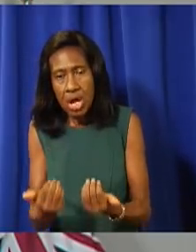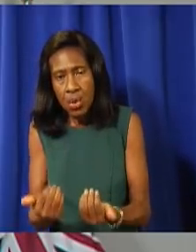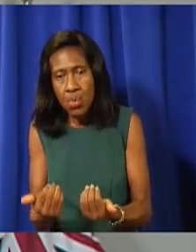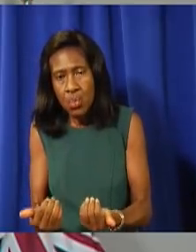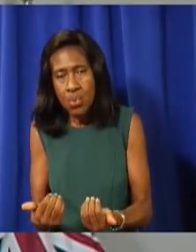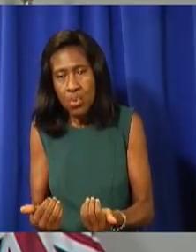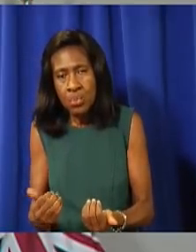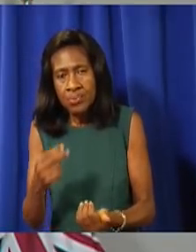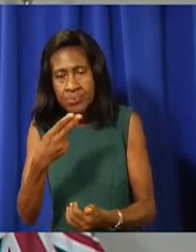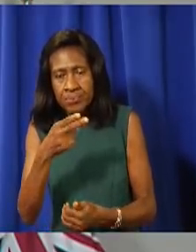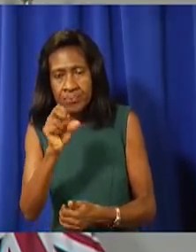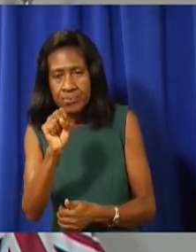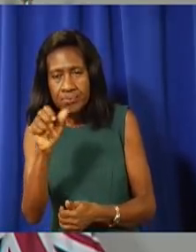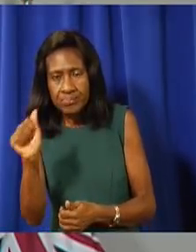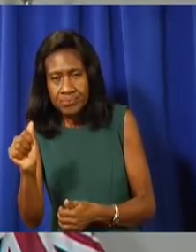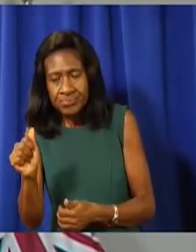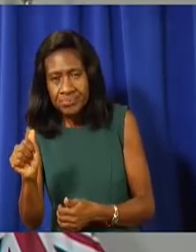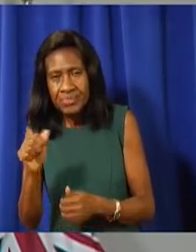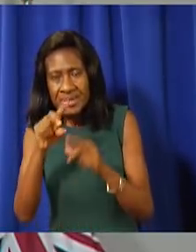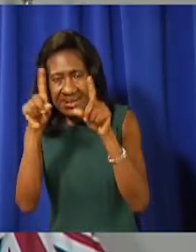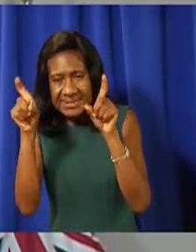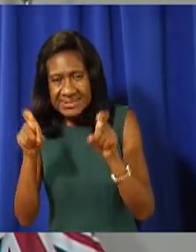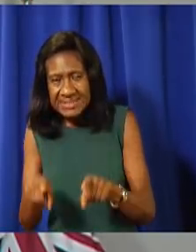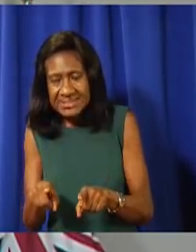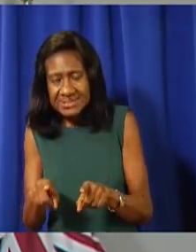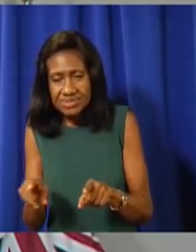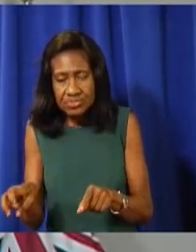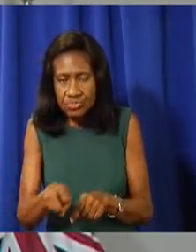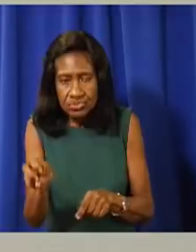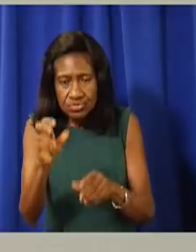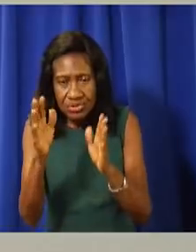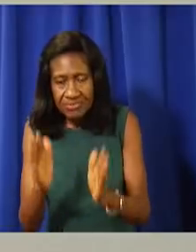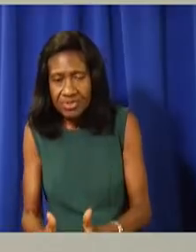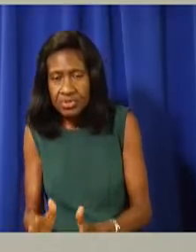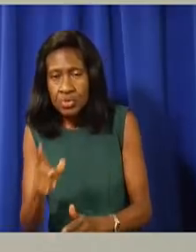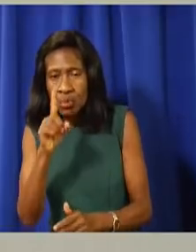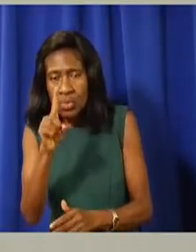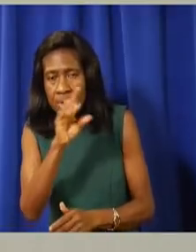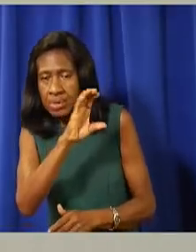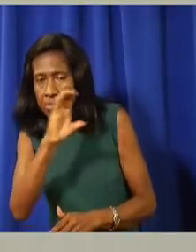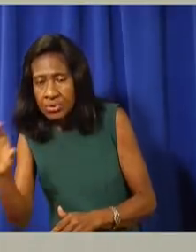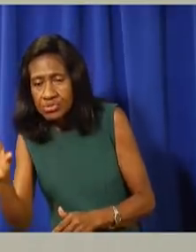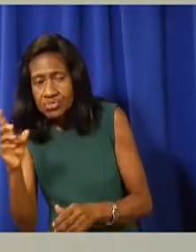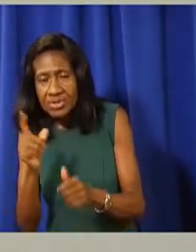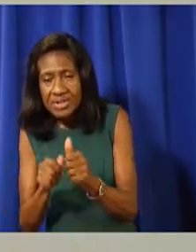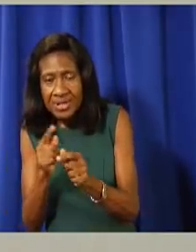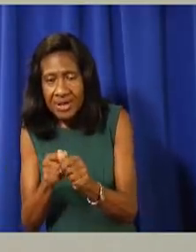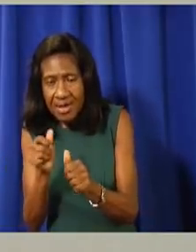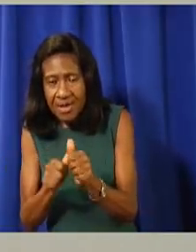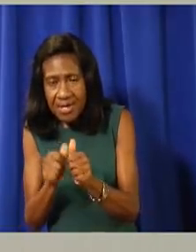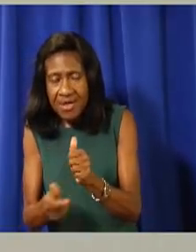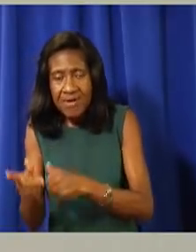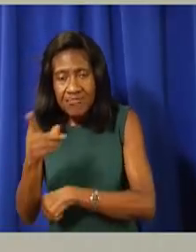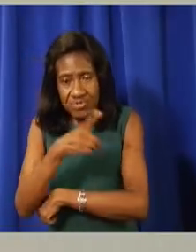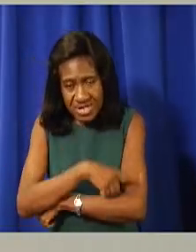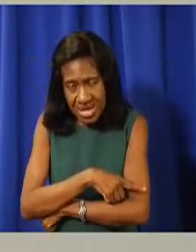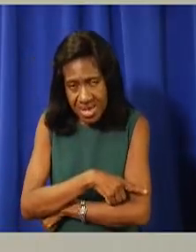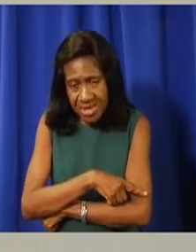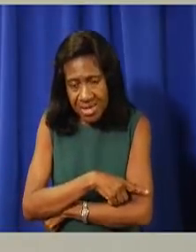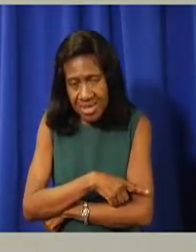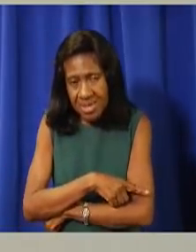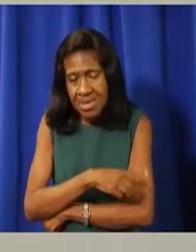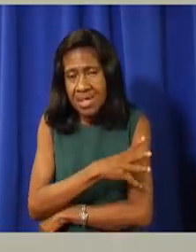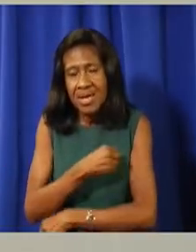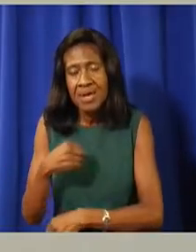travelers approximately 100 a day. And when you're talking about your frontline workers, they are people in the community. Yes. So it's not like it's, we're not doing